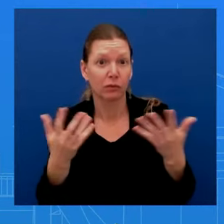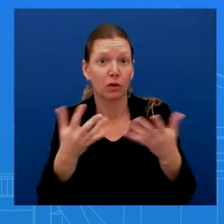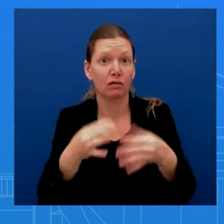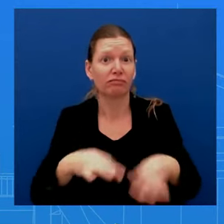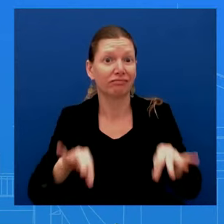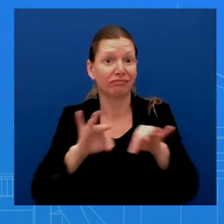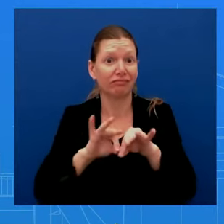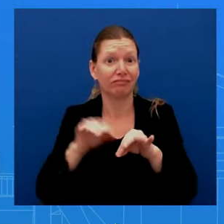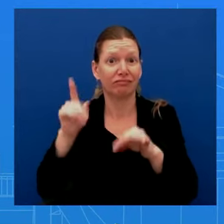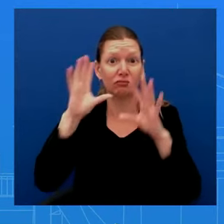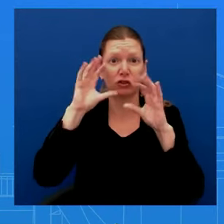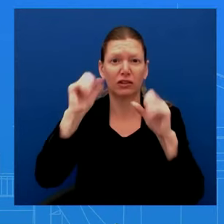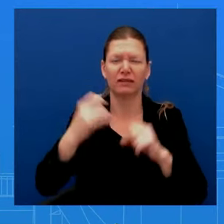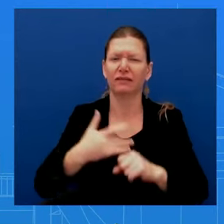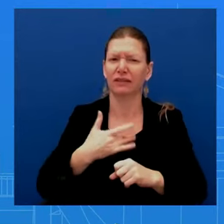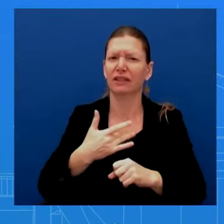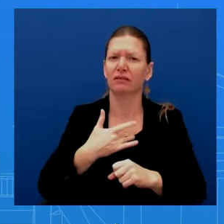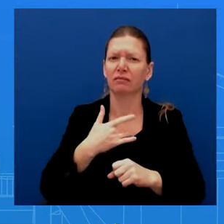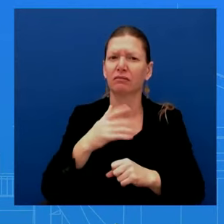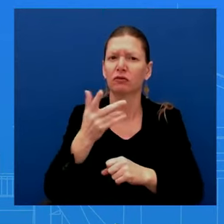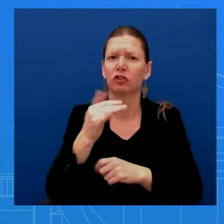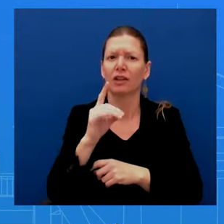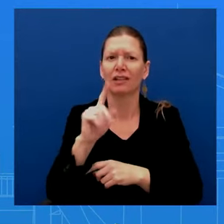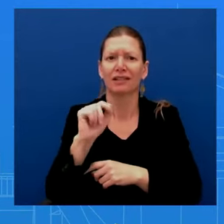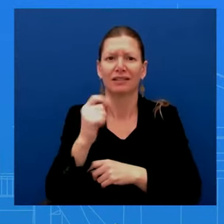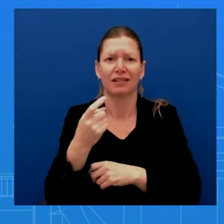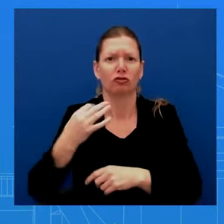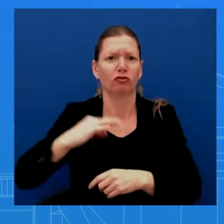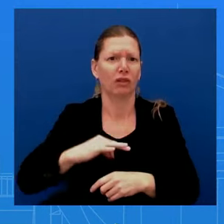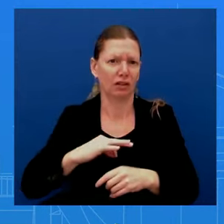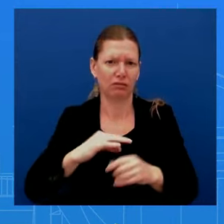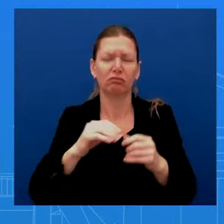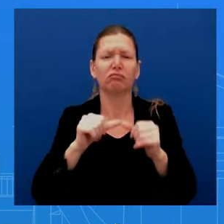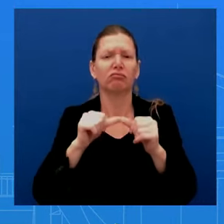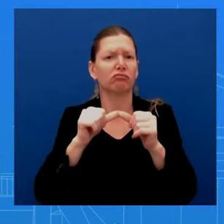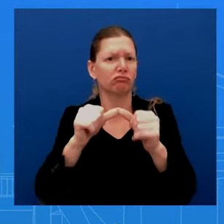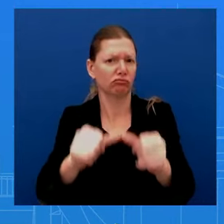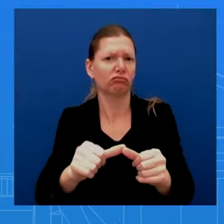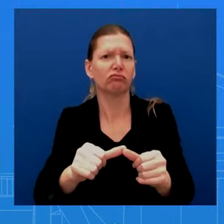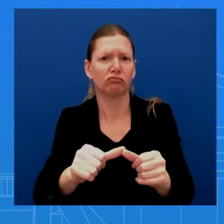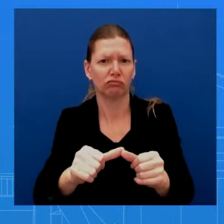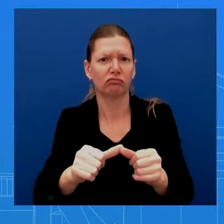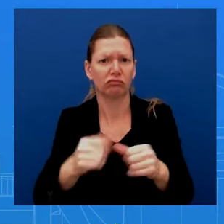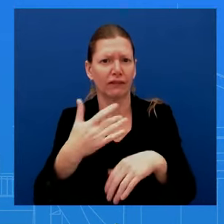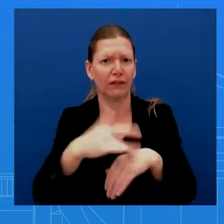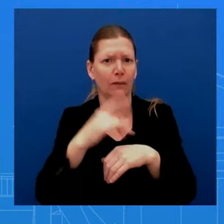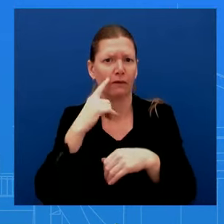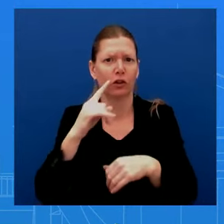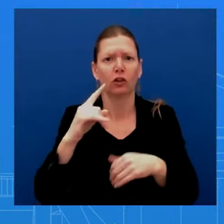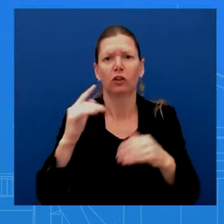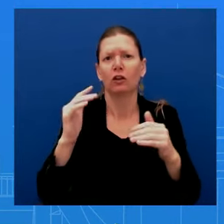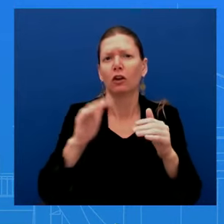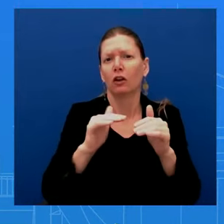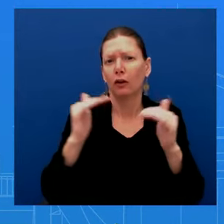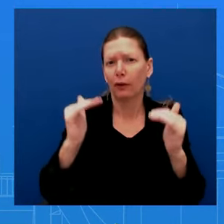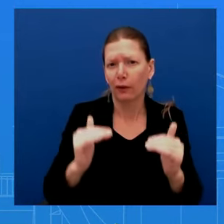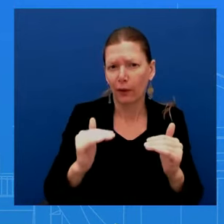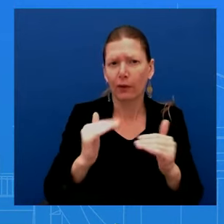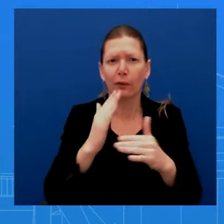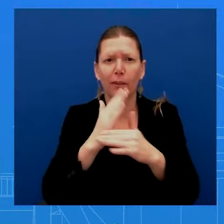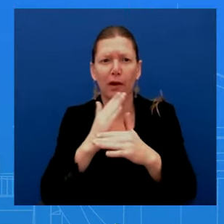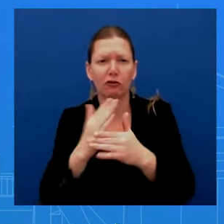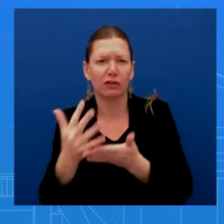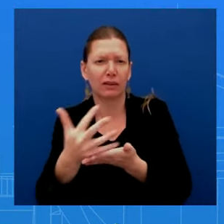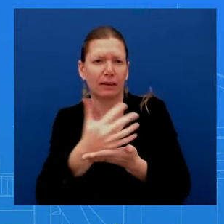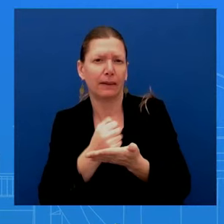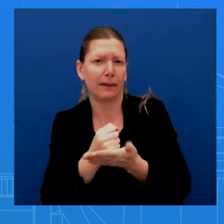and particularly be made available for lower and moderate income families because it's so powerful in reducing child